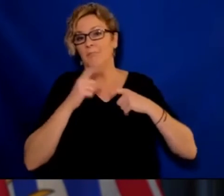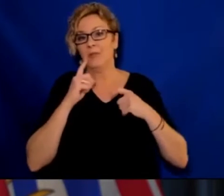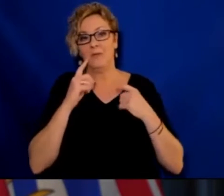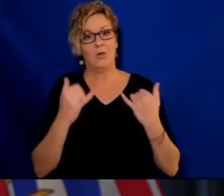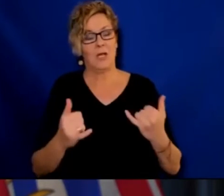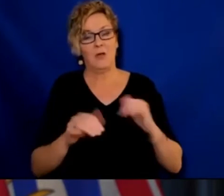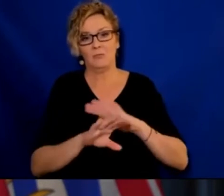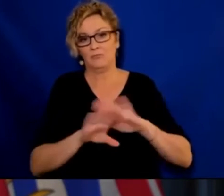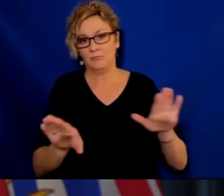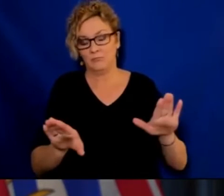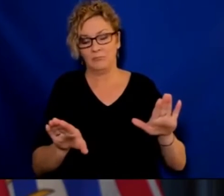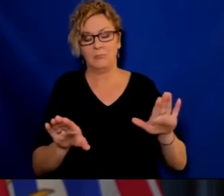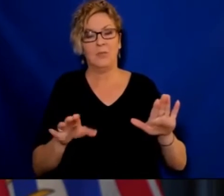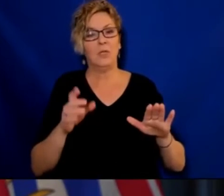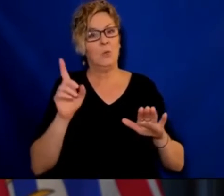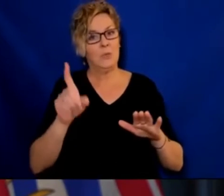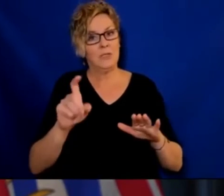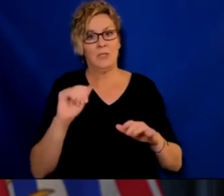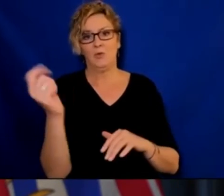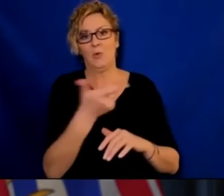our curve back down.